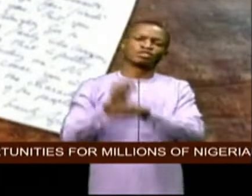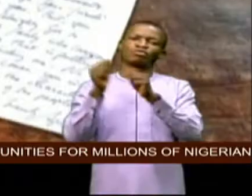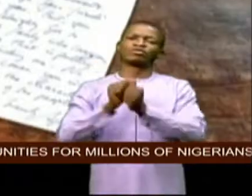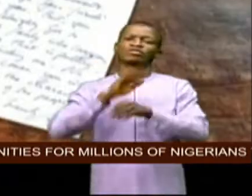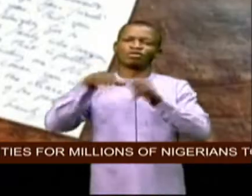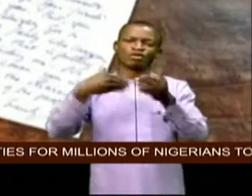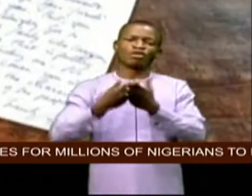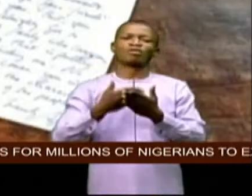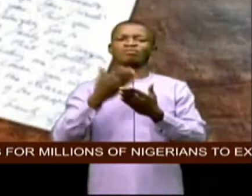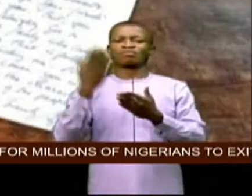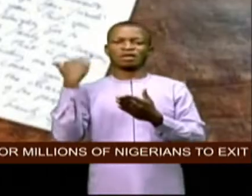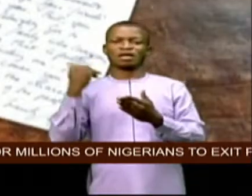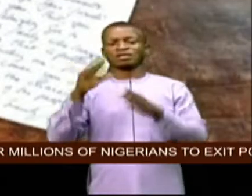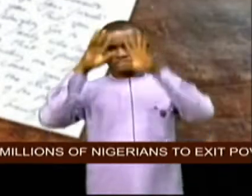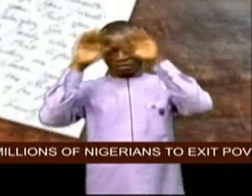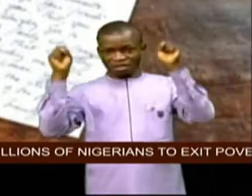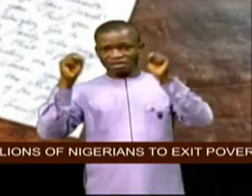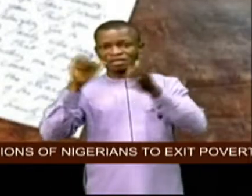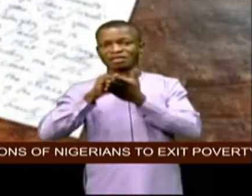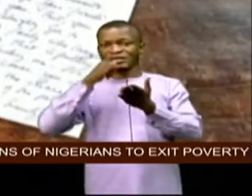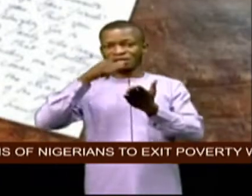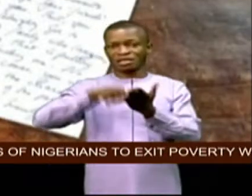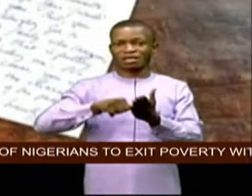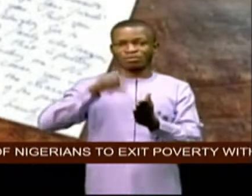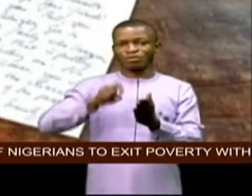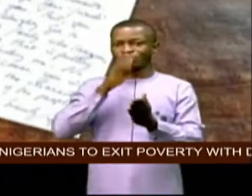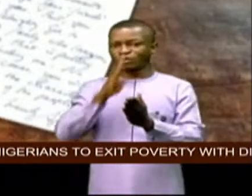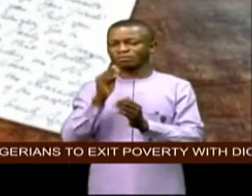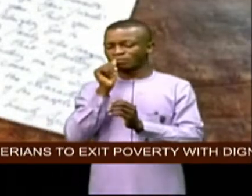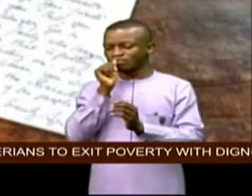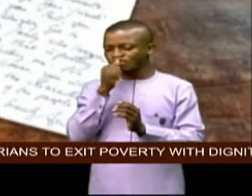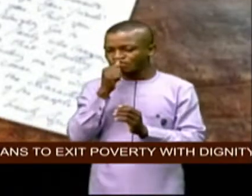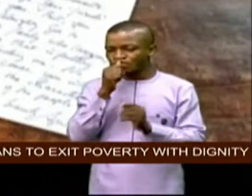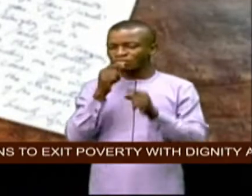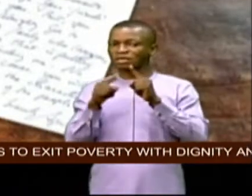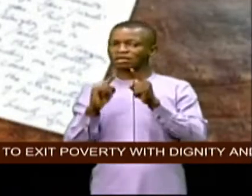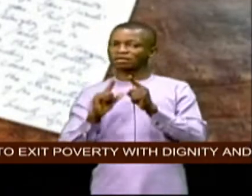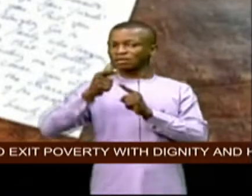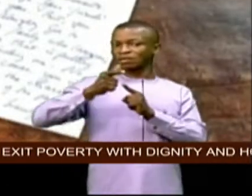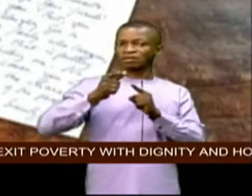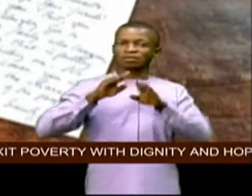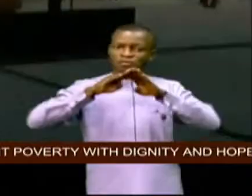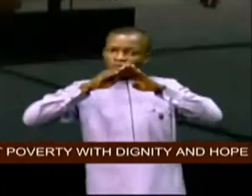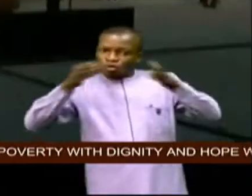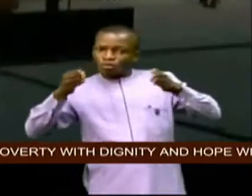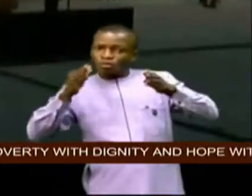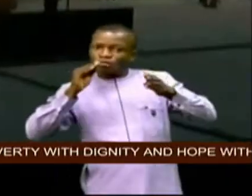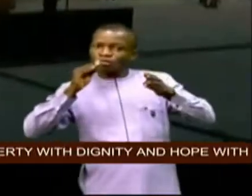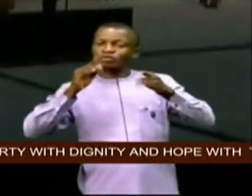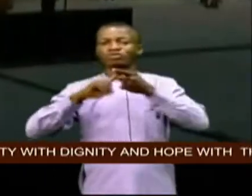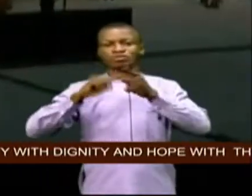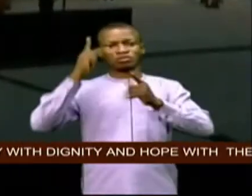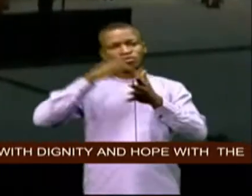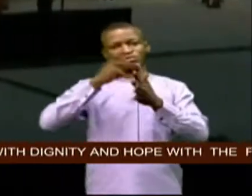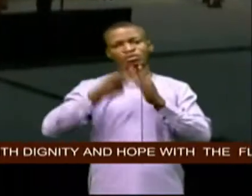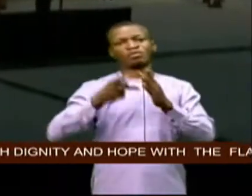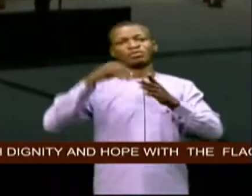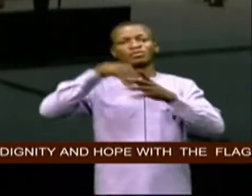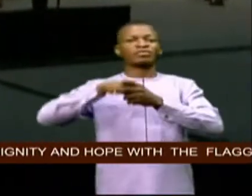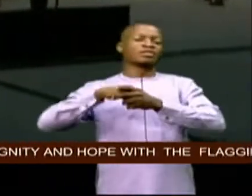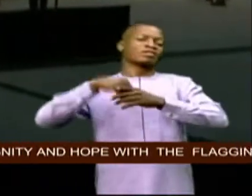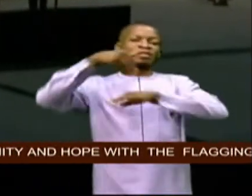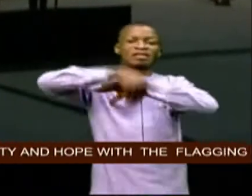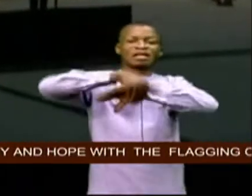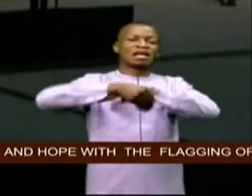the letters are meant to stay private but oftentimes get leaked out to the public on the eve of his inauguration